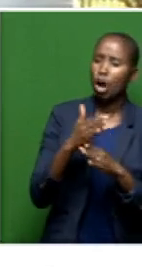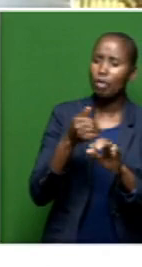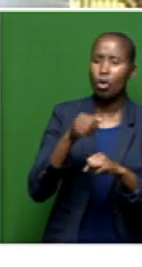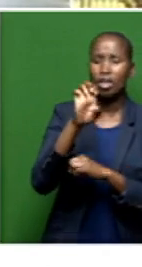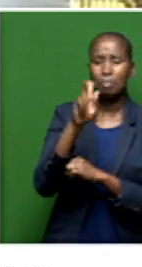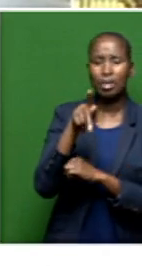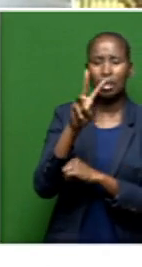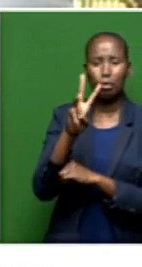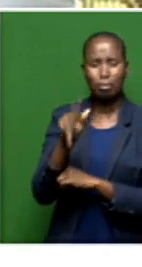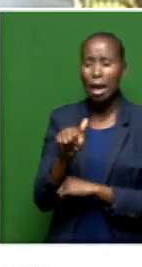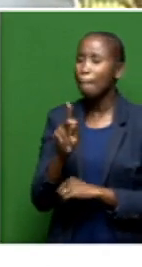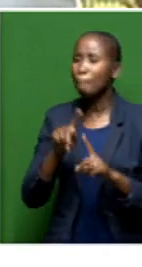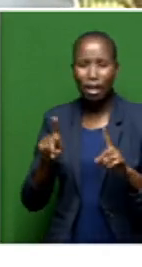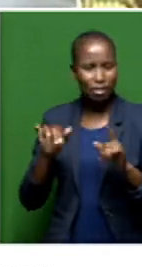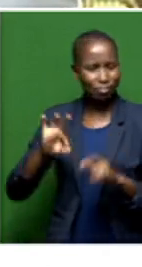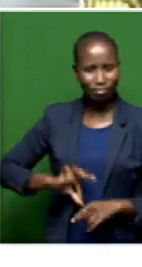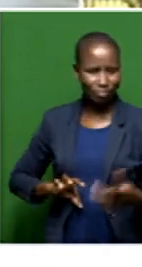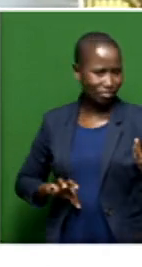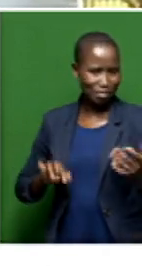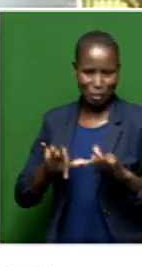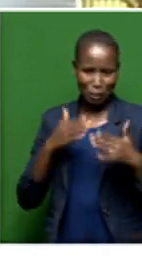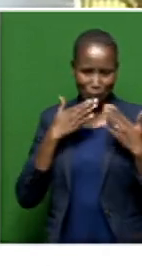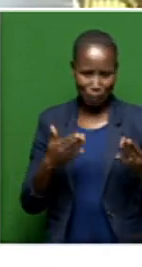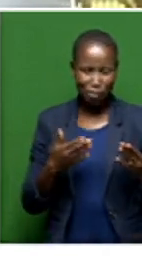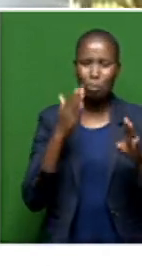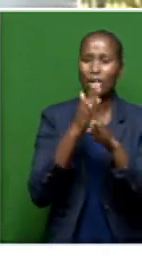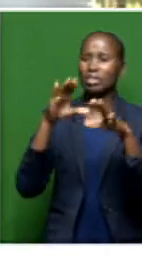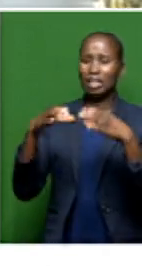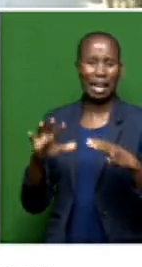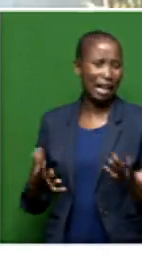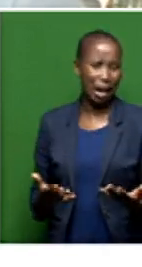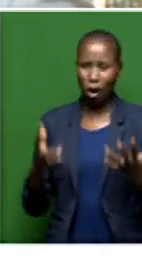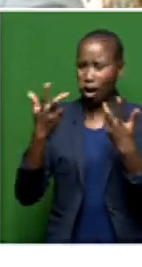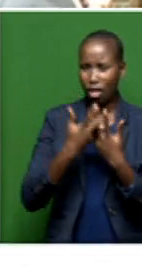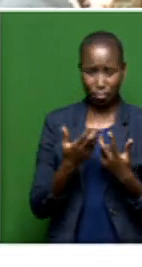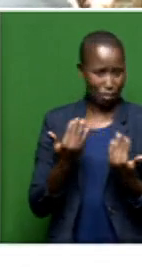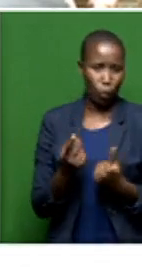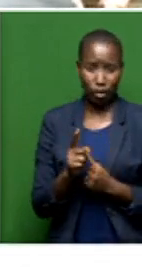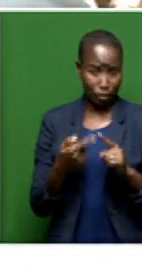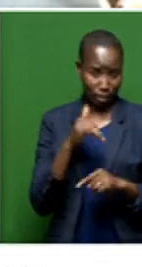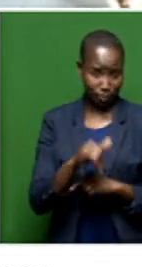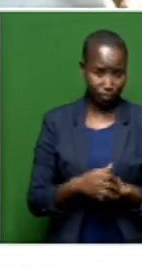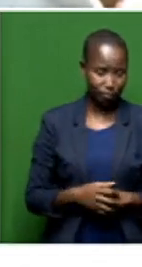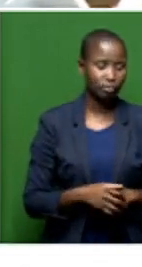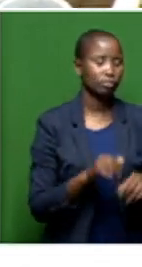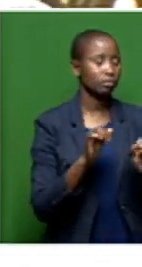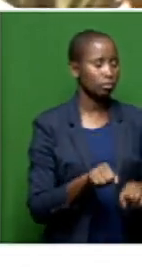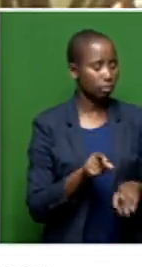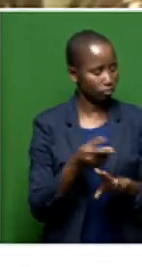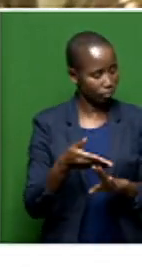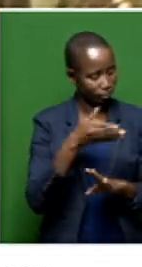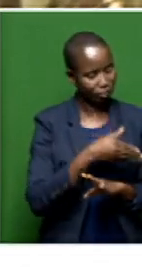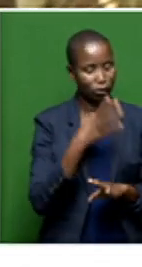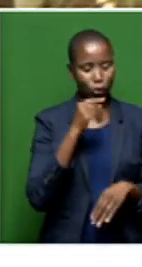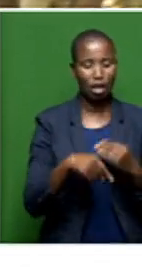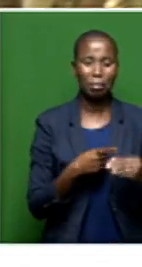forth. Job creation, private sector, what is it that you expect to hear from the Premier? Insofar as even his predecessor was talking about,